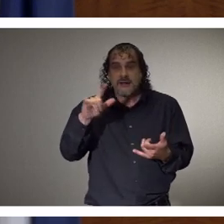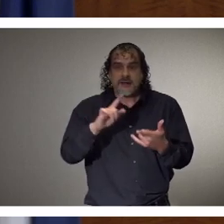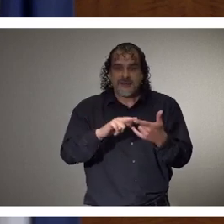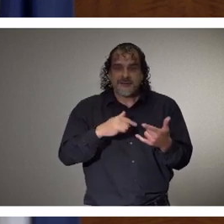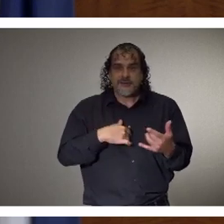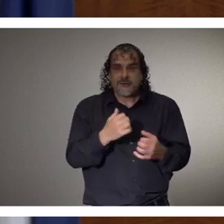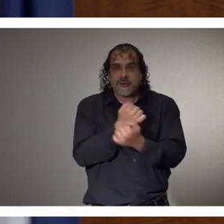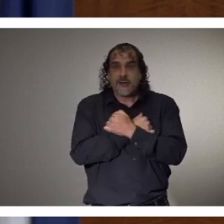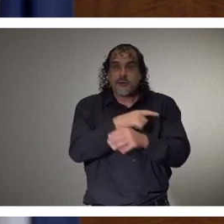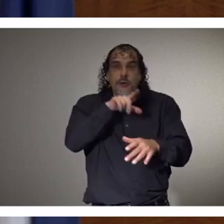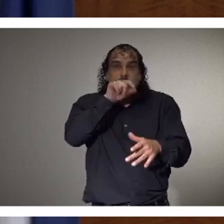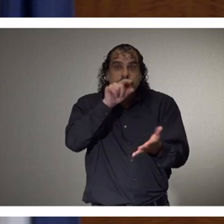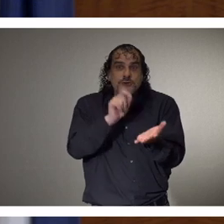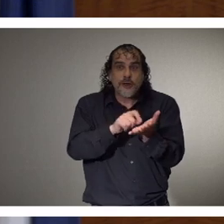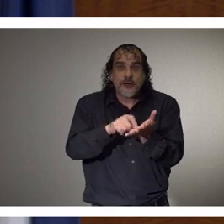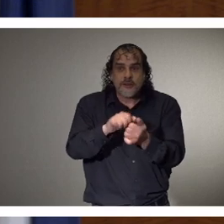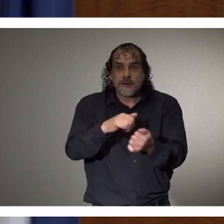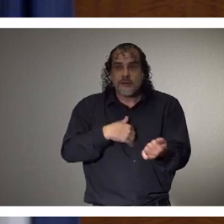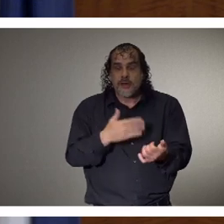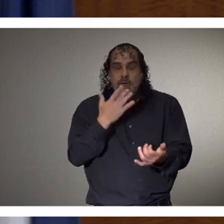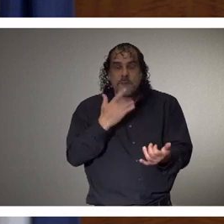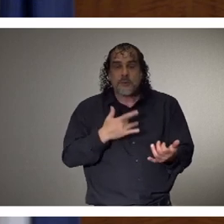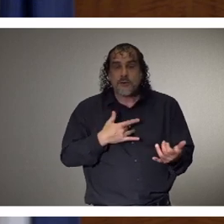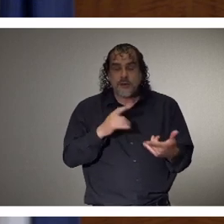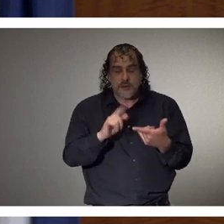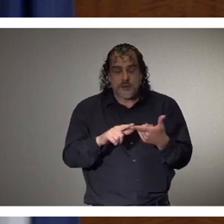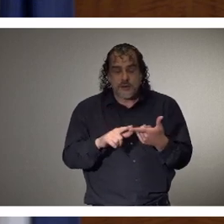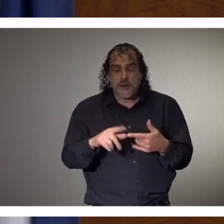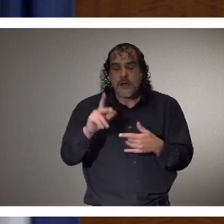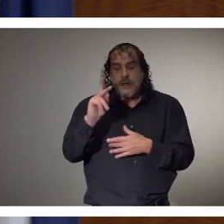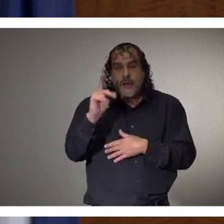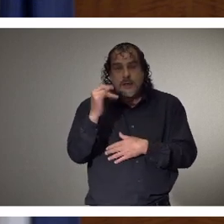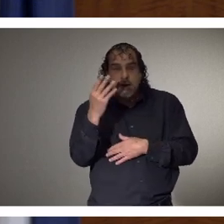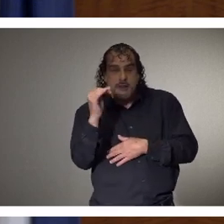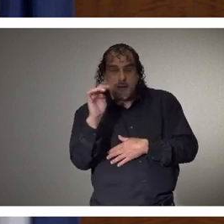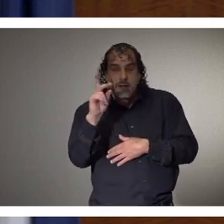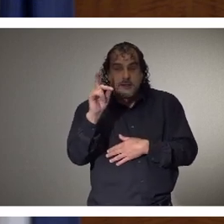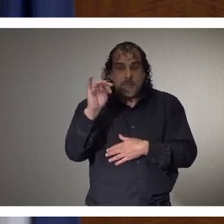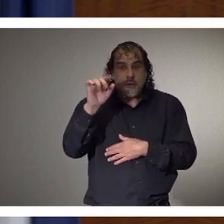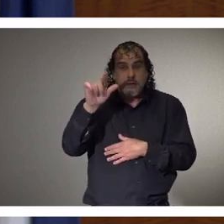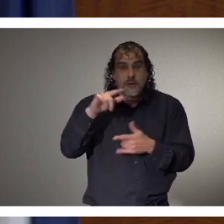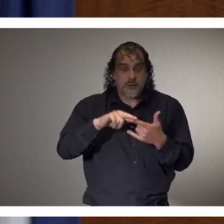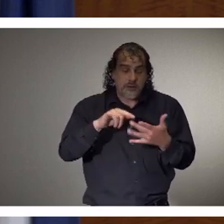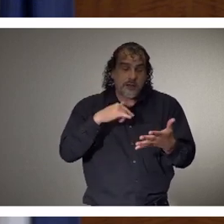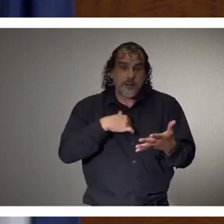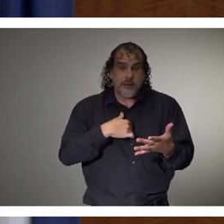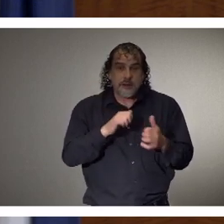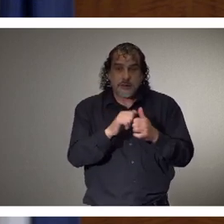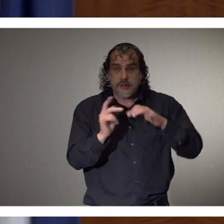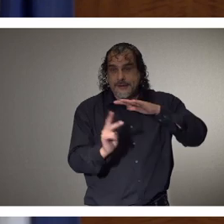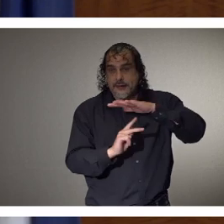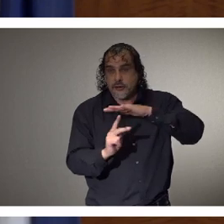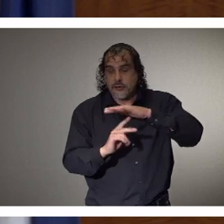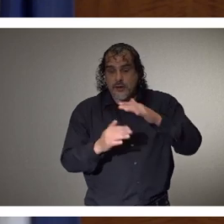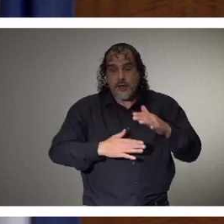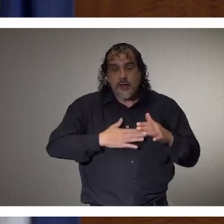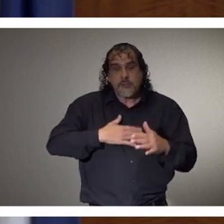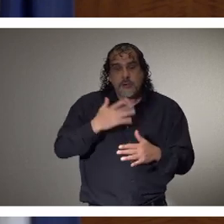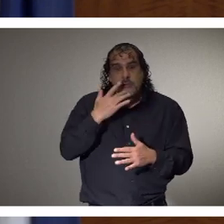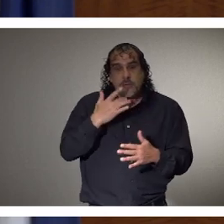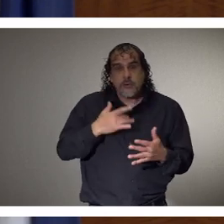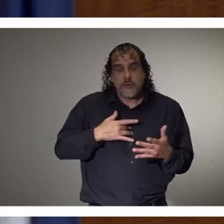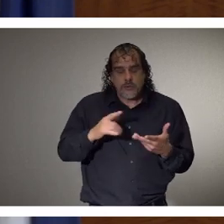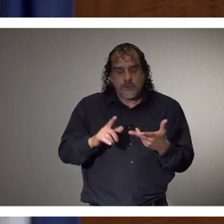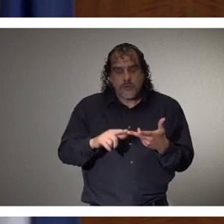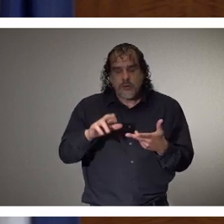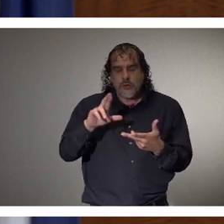Happy birthday, Jaycee. Kendall Middleton is a kindergartner at Canton Academy. Happy birthday, Kendall. Ryan Glass has